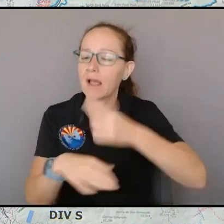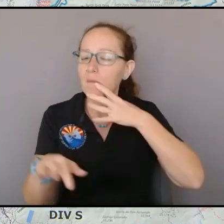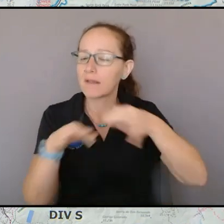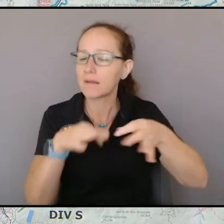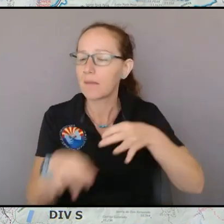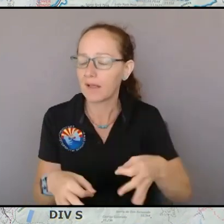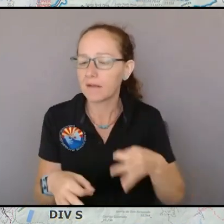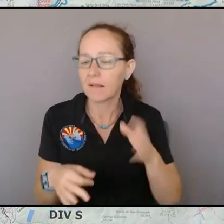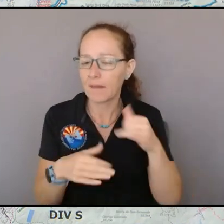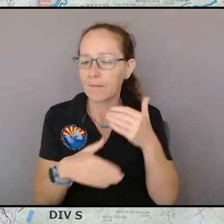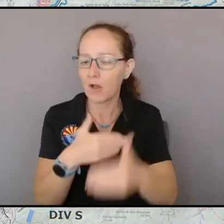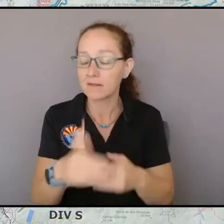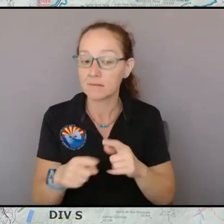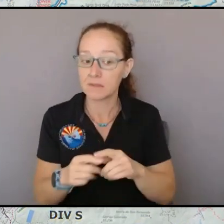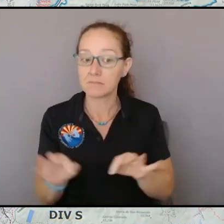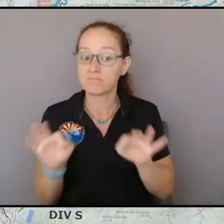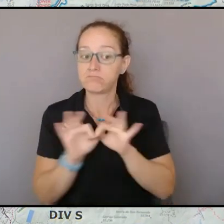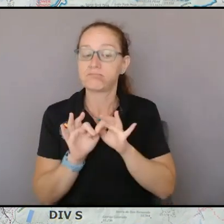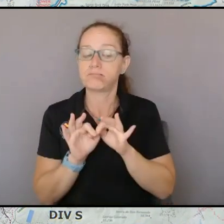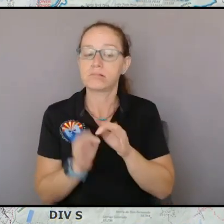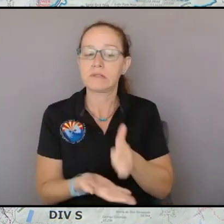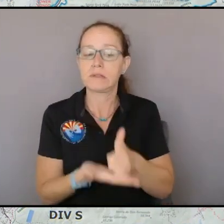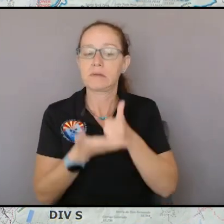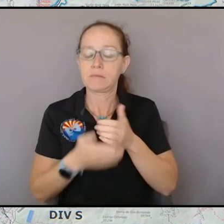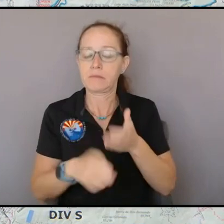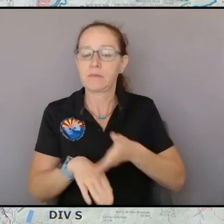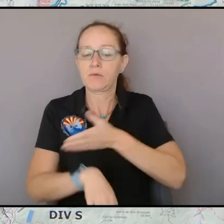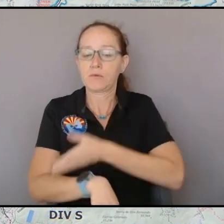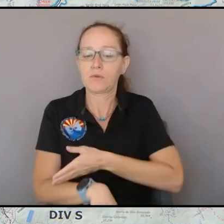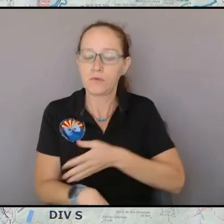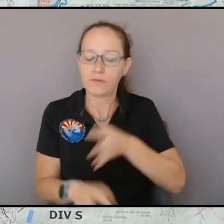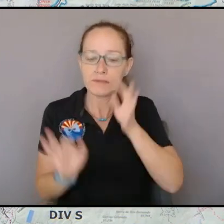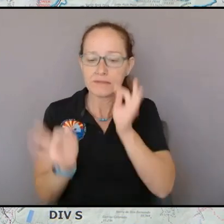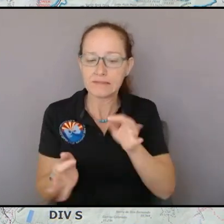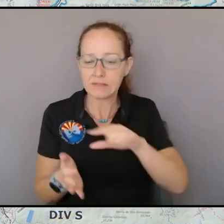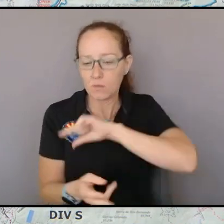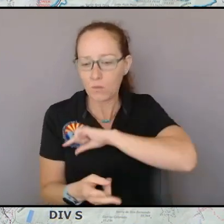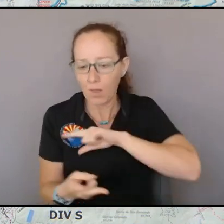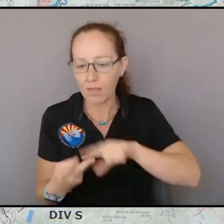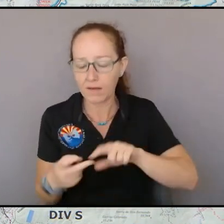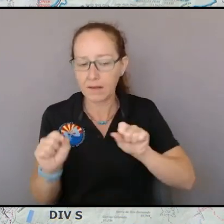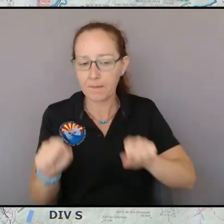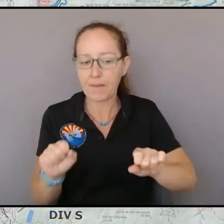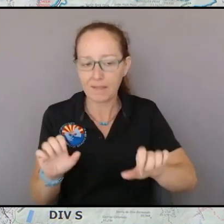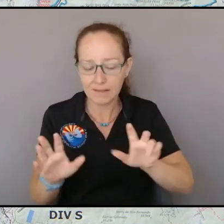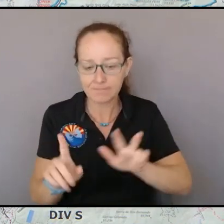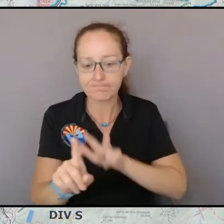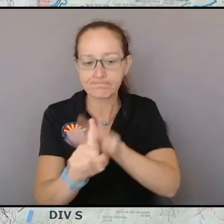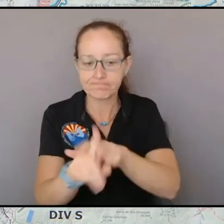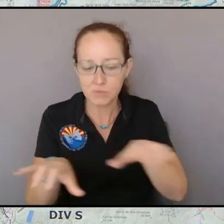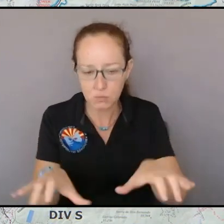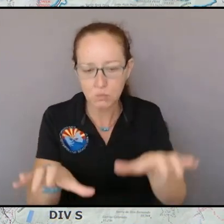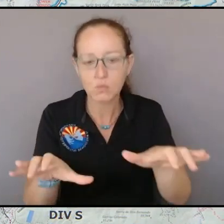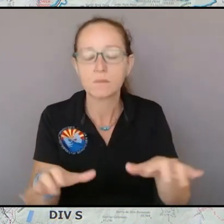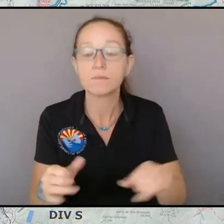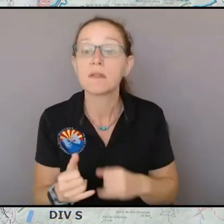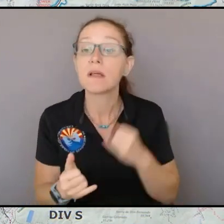it improves our decision quality and it proves our ability to execute so last thing I'll tell you before I go to the map is that